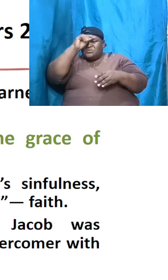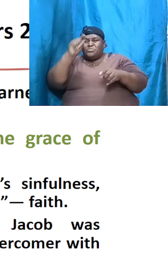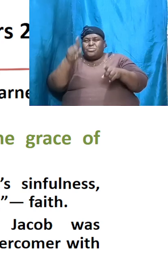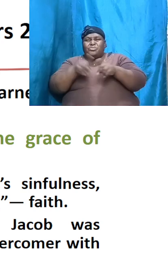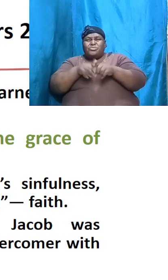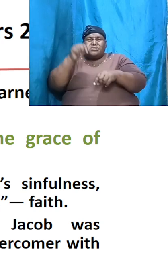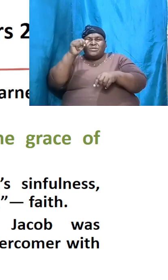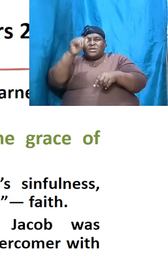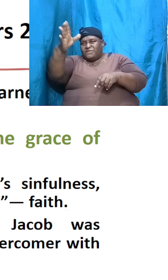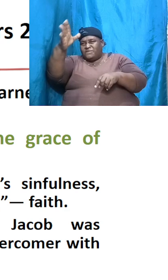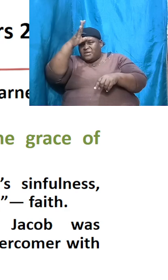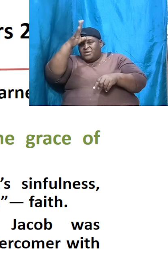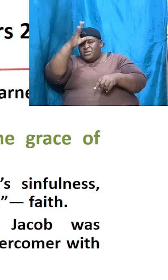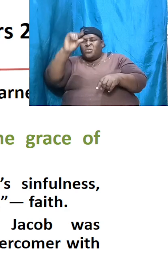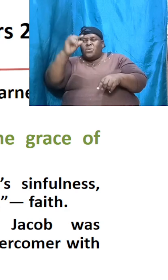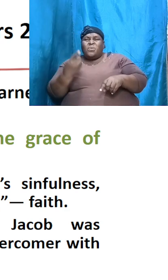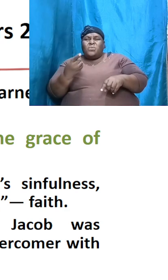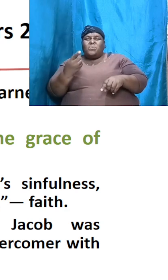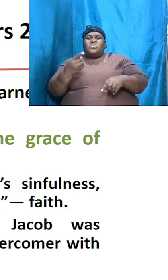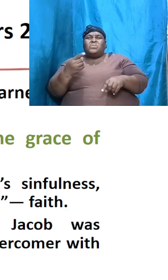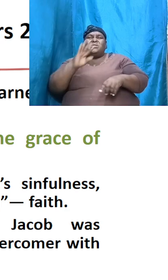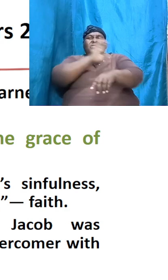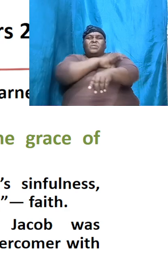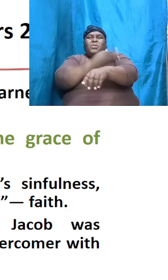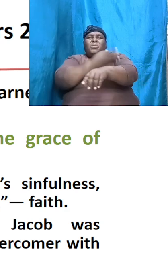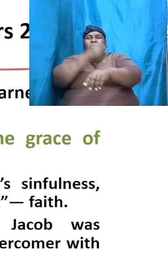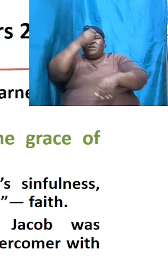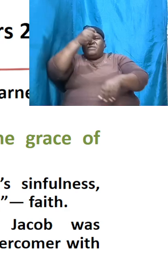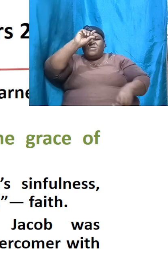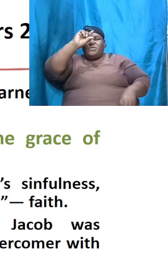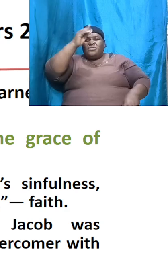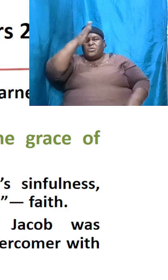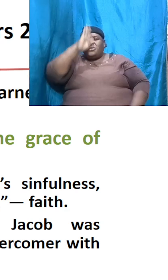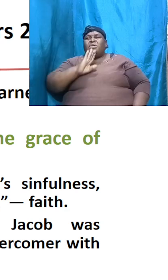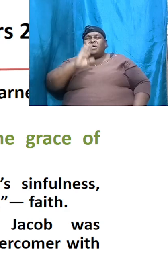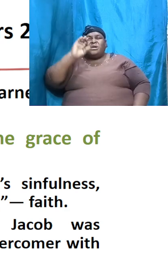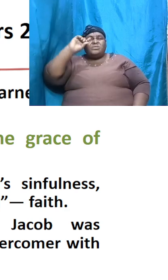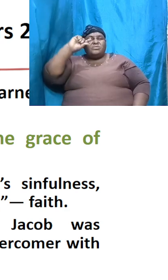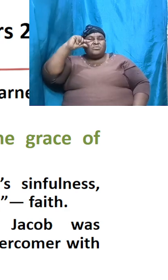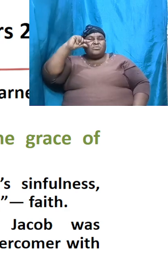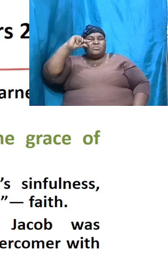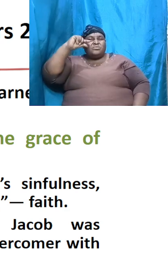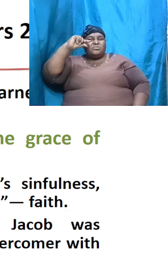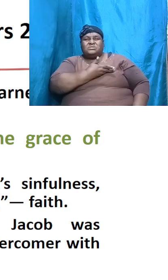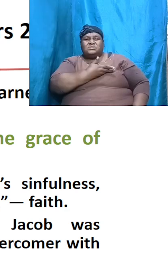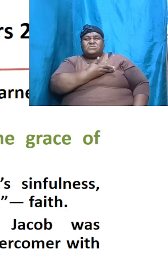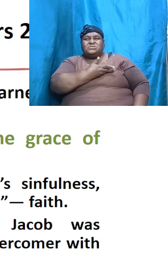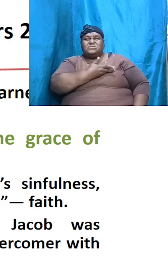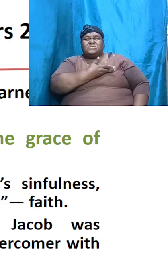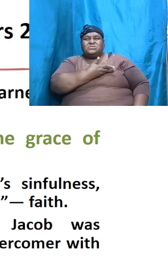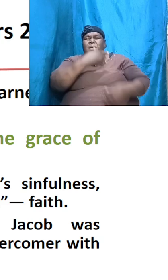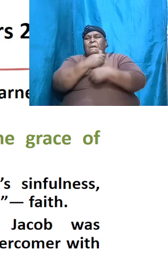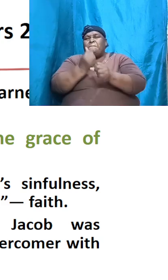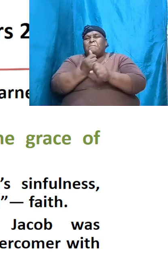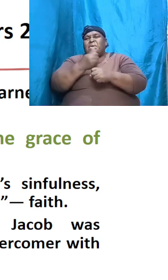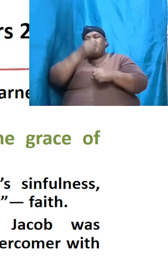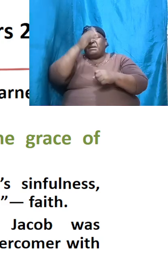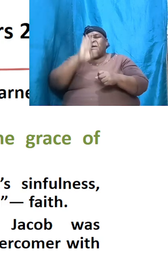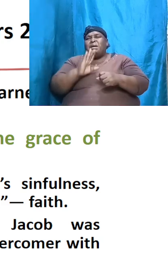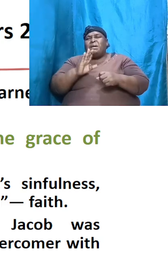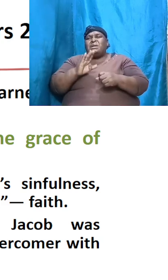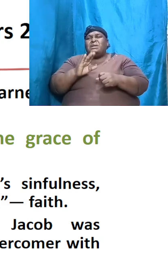that only the power of God's grace could have caused God to